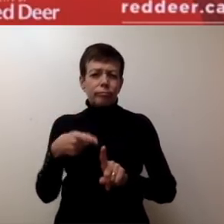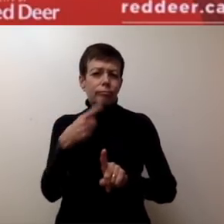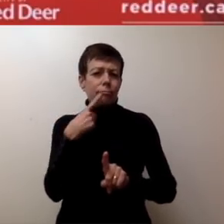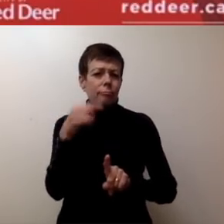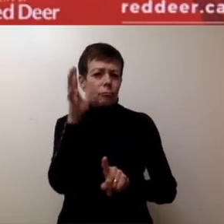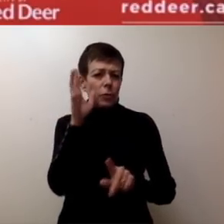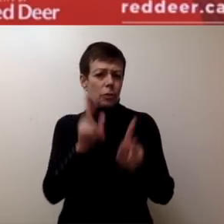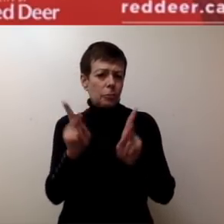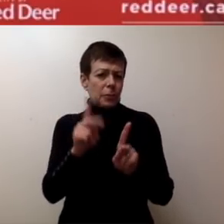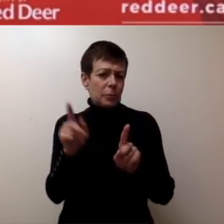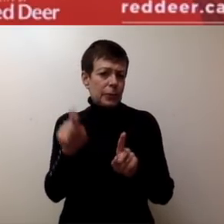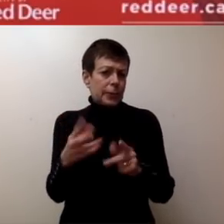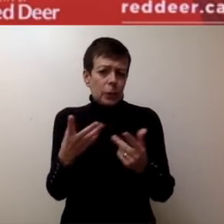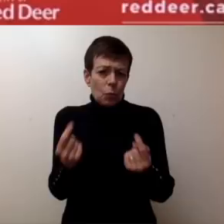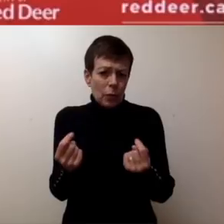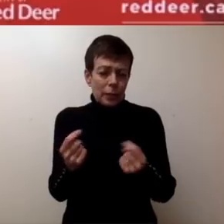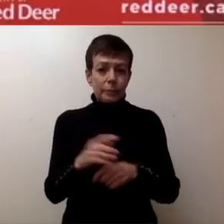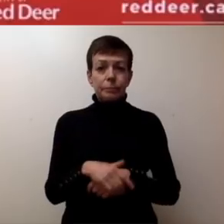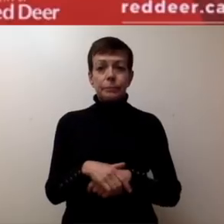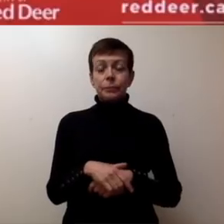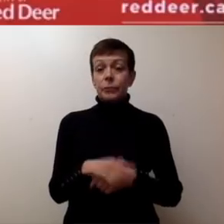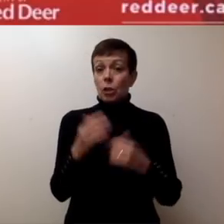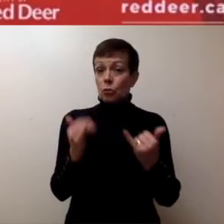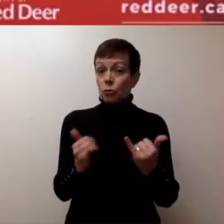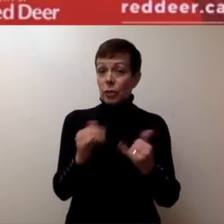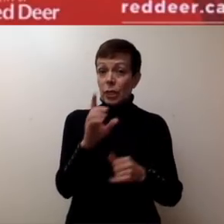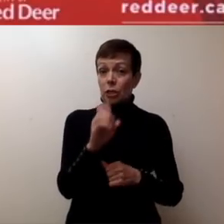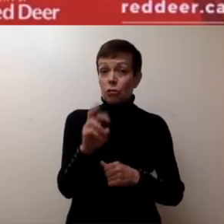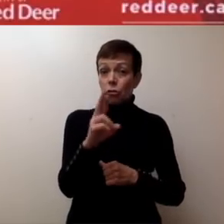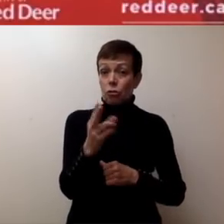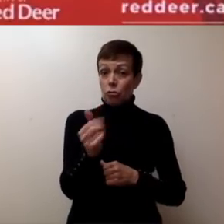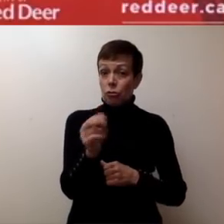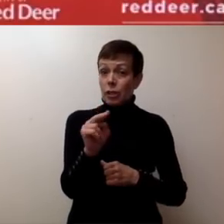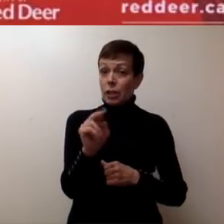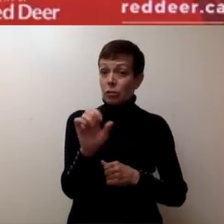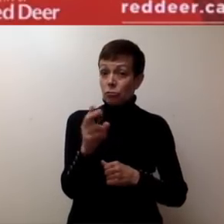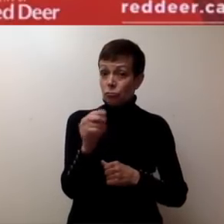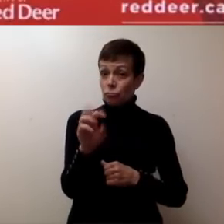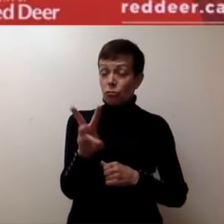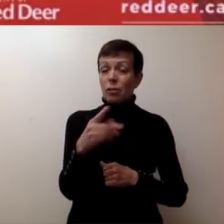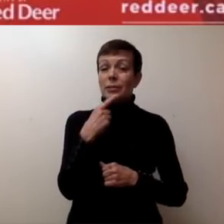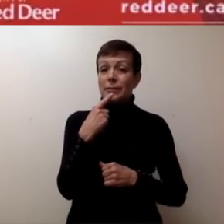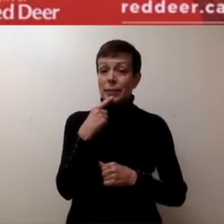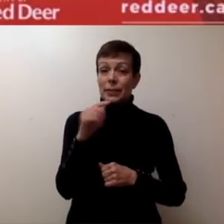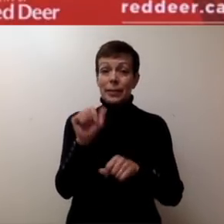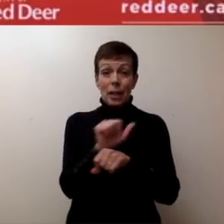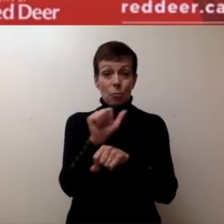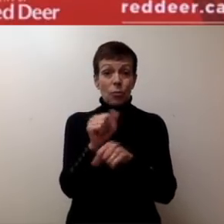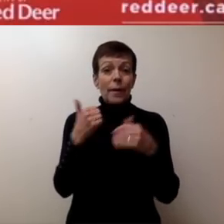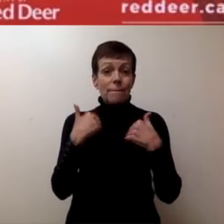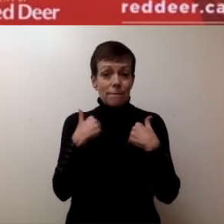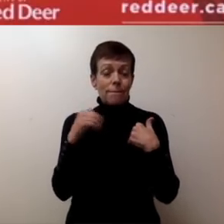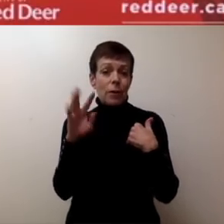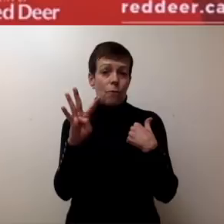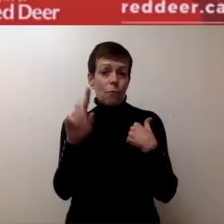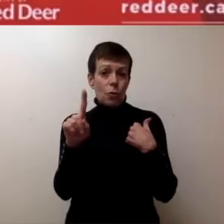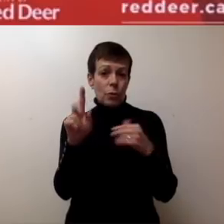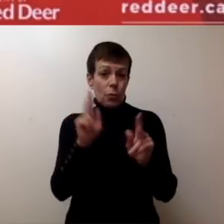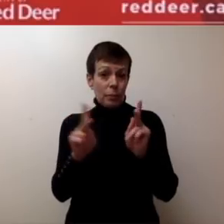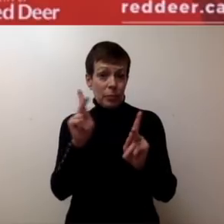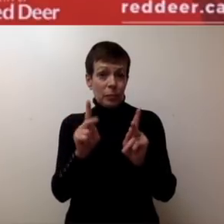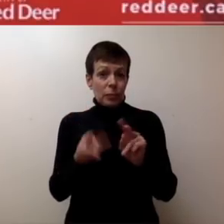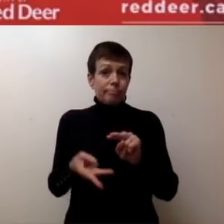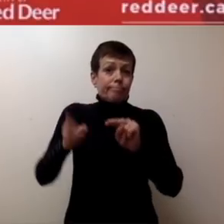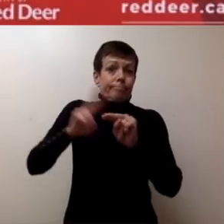As part of her update today, Dr. Hinshaw confirmed 41 new cases of COVID-19 in Alberta, and this growing